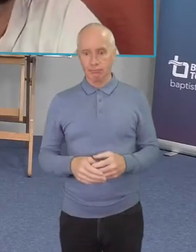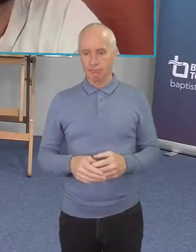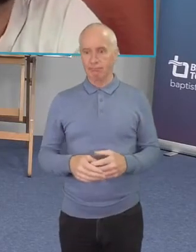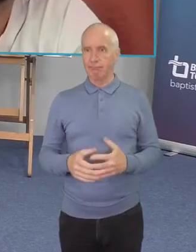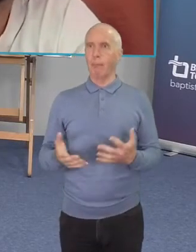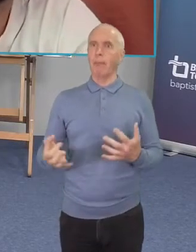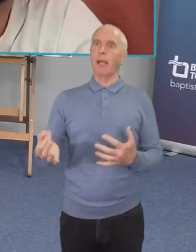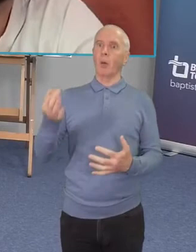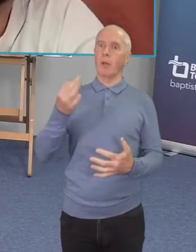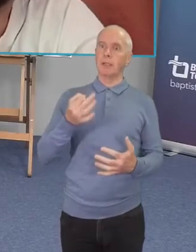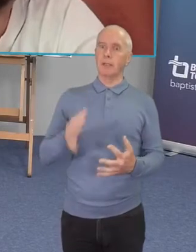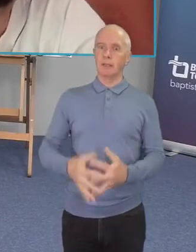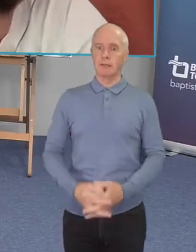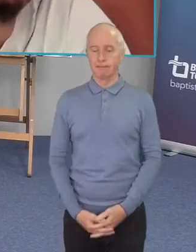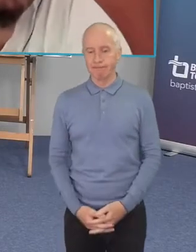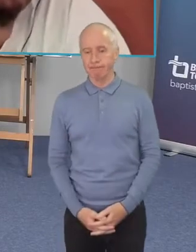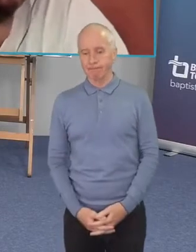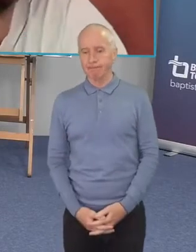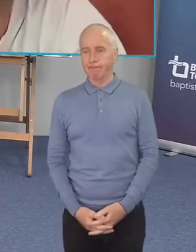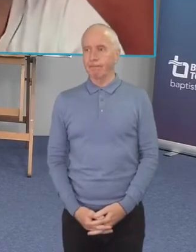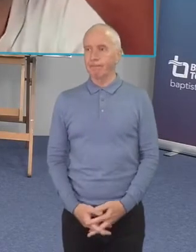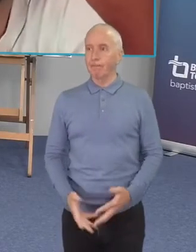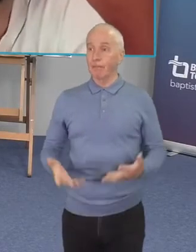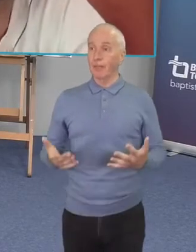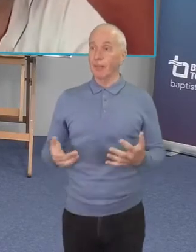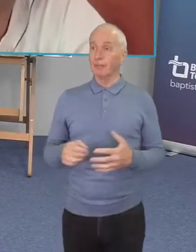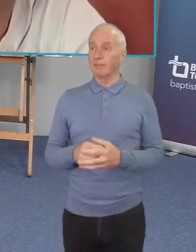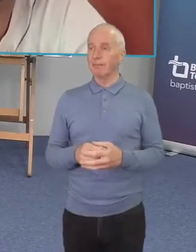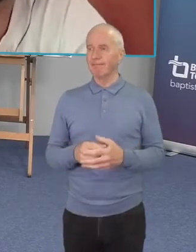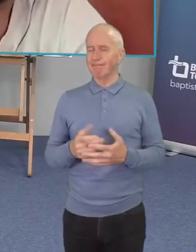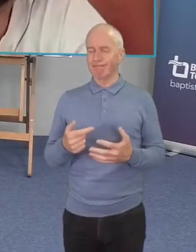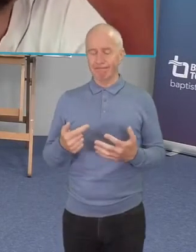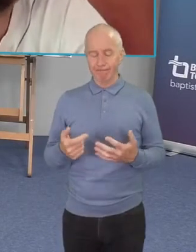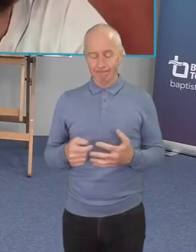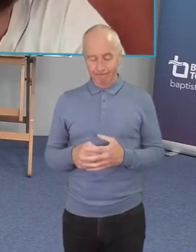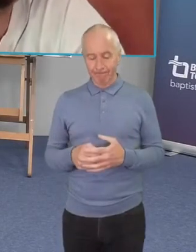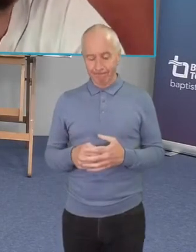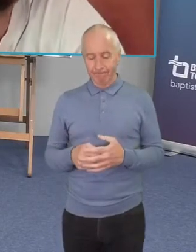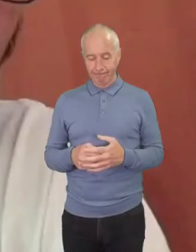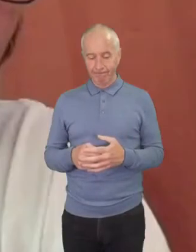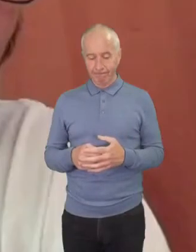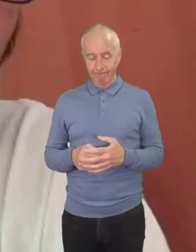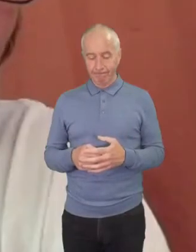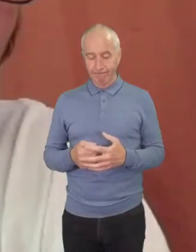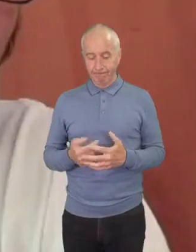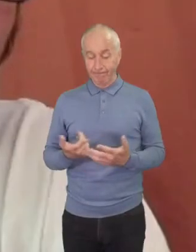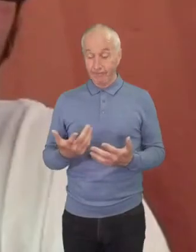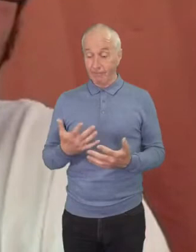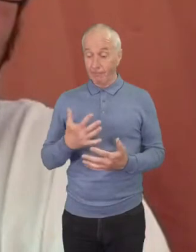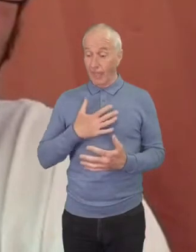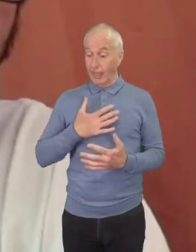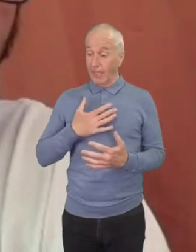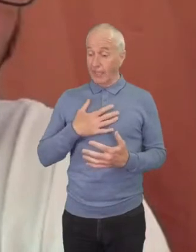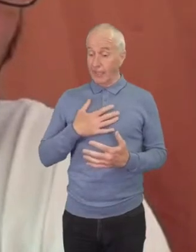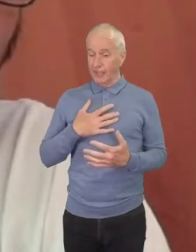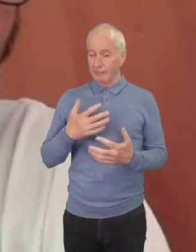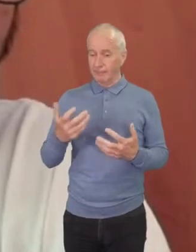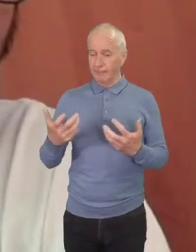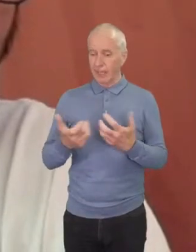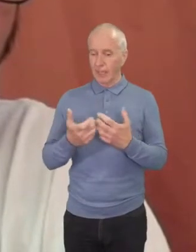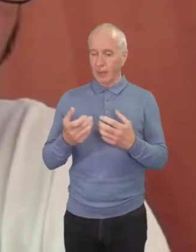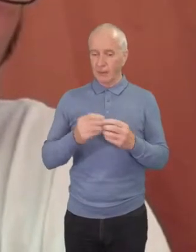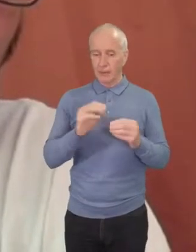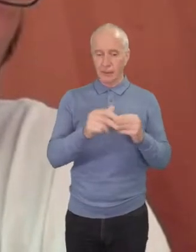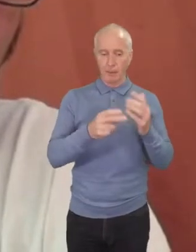um when it i i really like how um uh brian uh mclaren has said